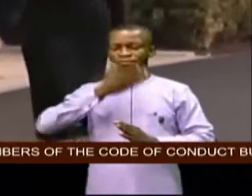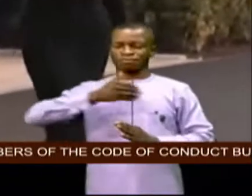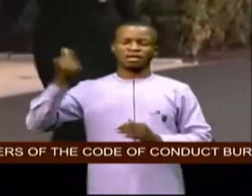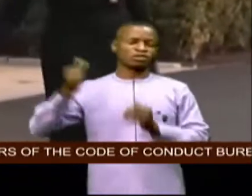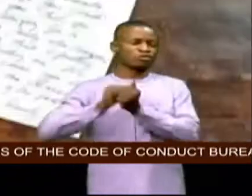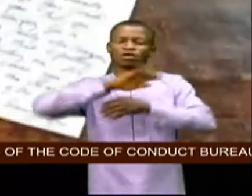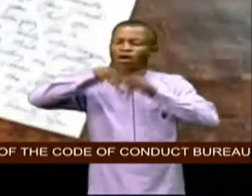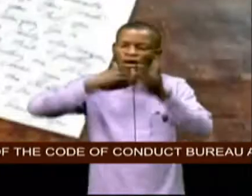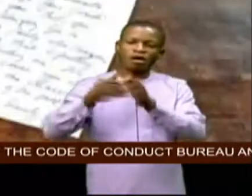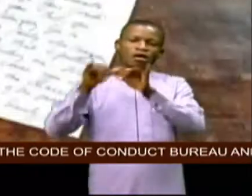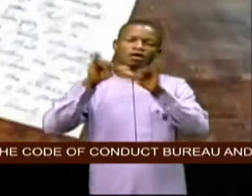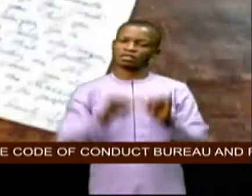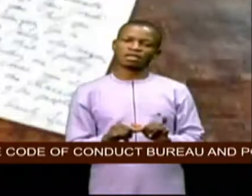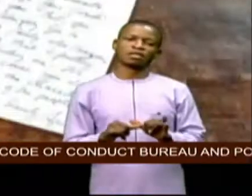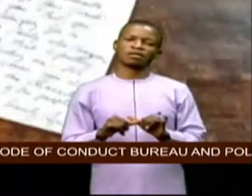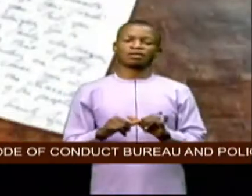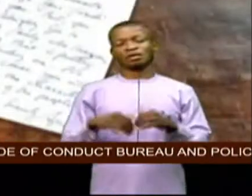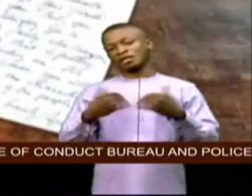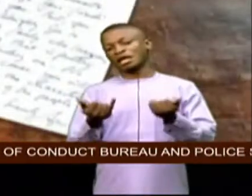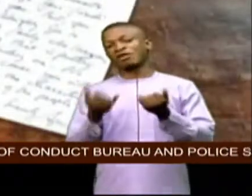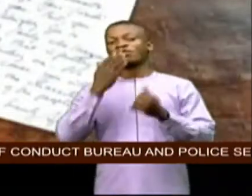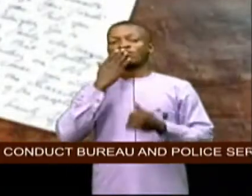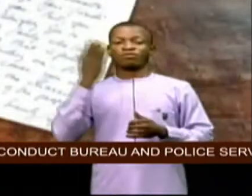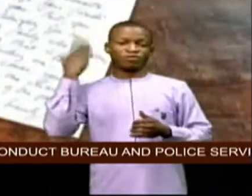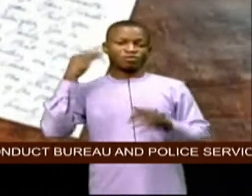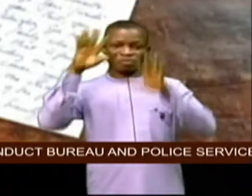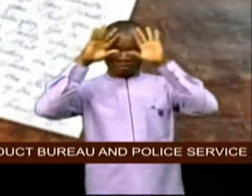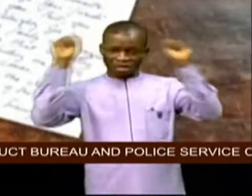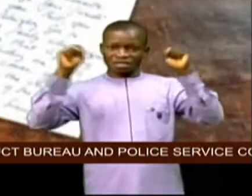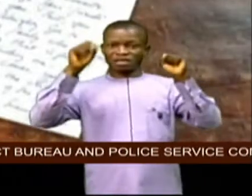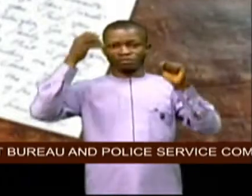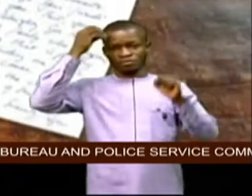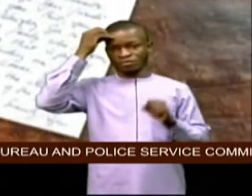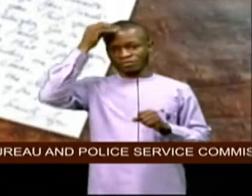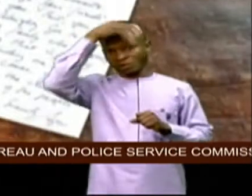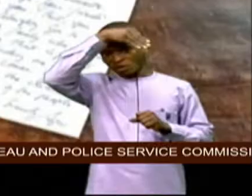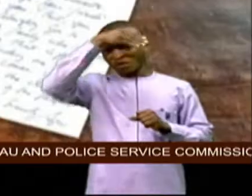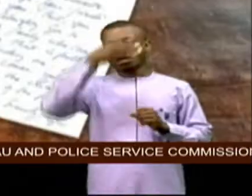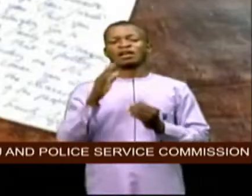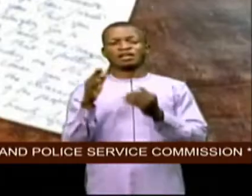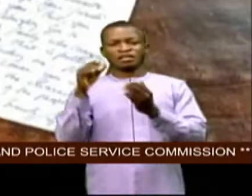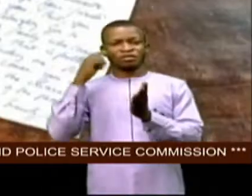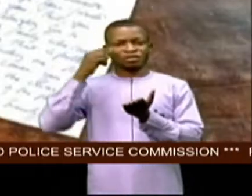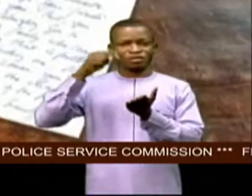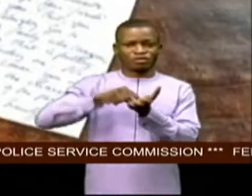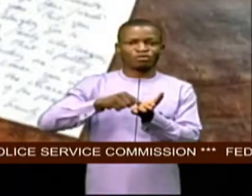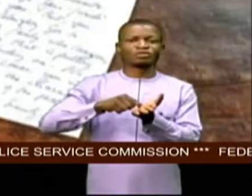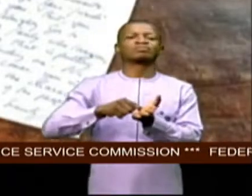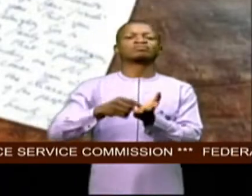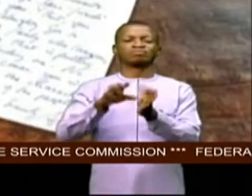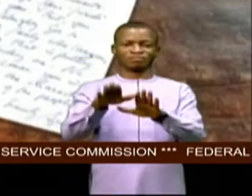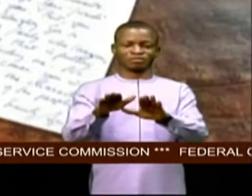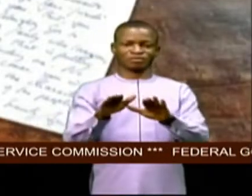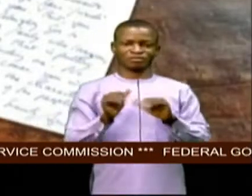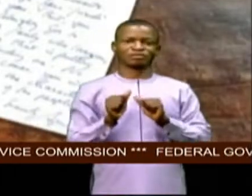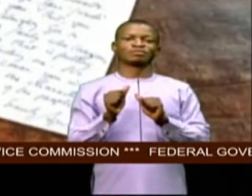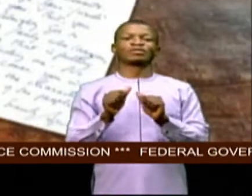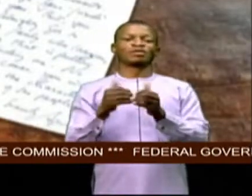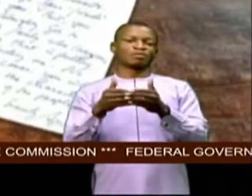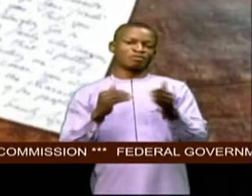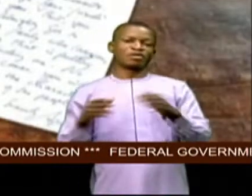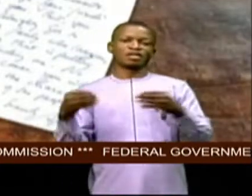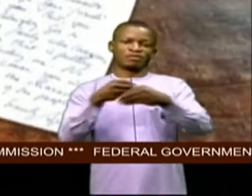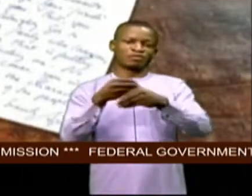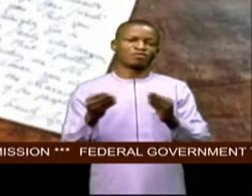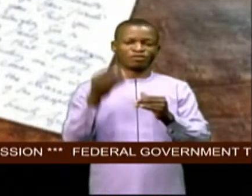standards meanwhile former president donald trump left a note for his successor before he left the oval office for the